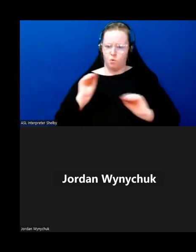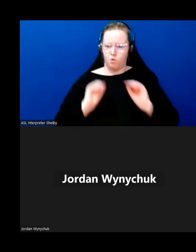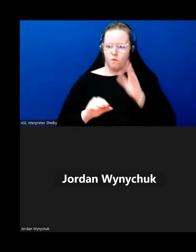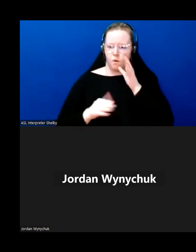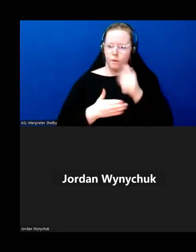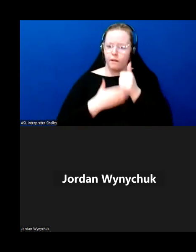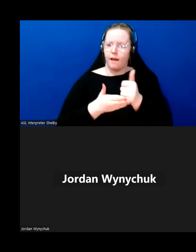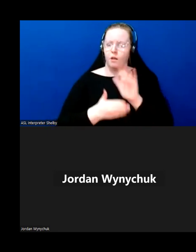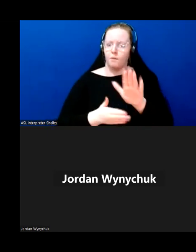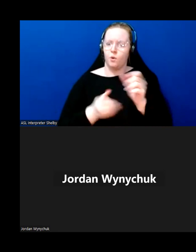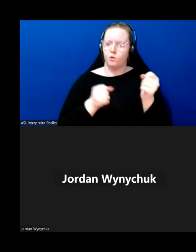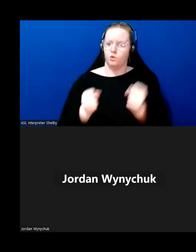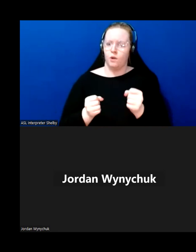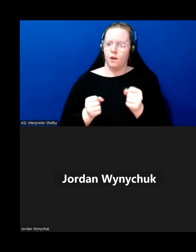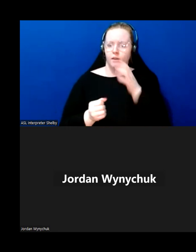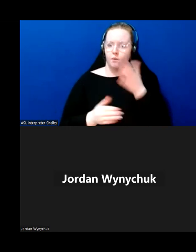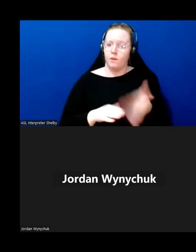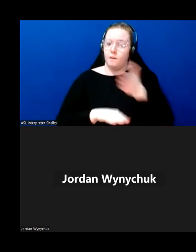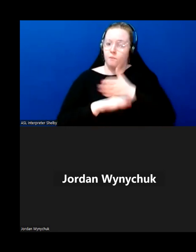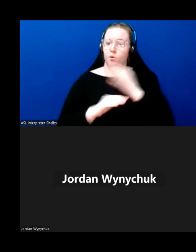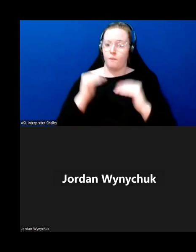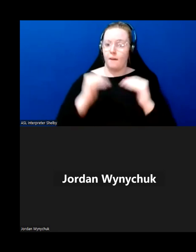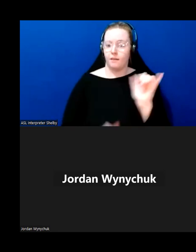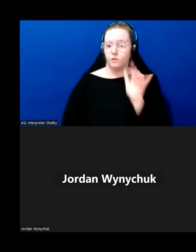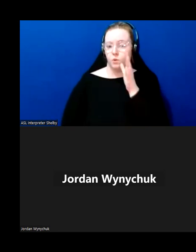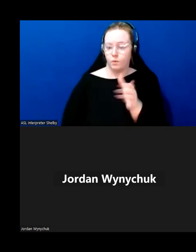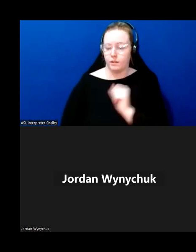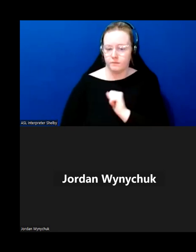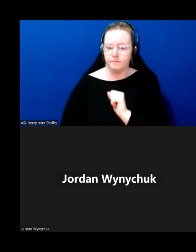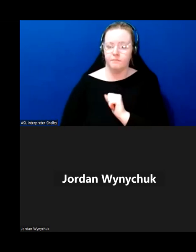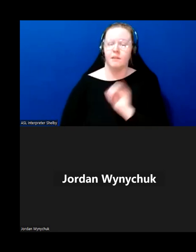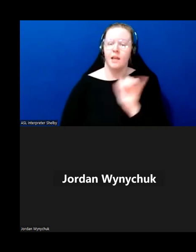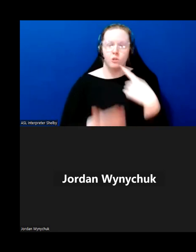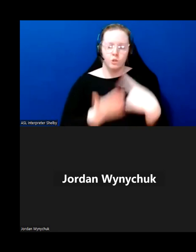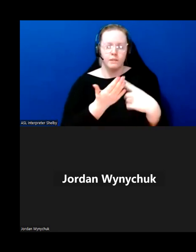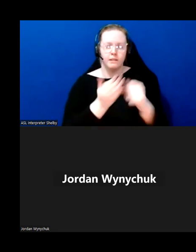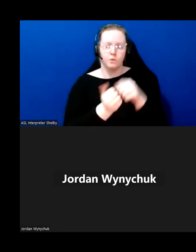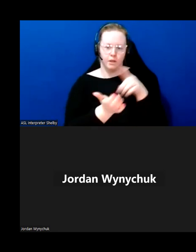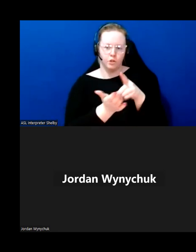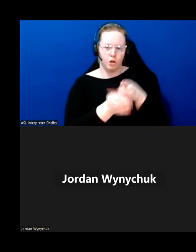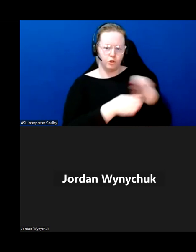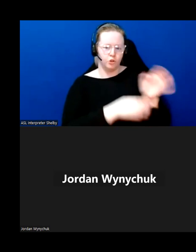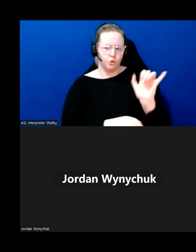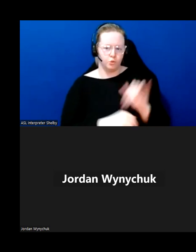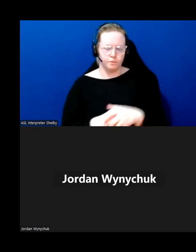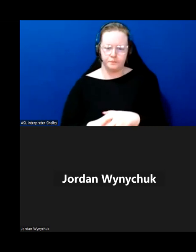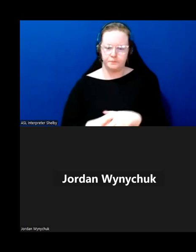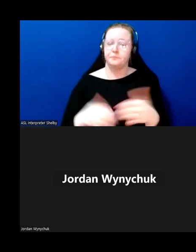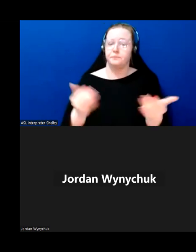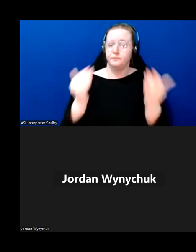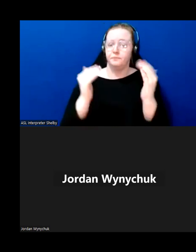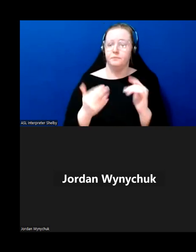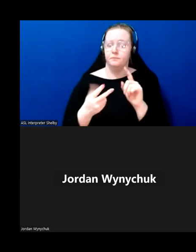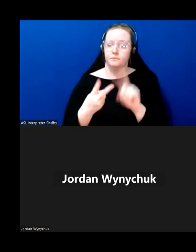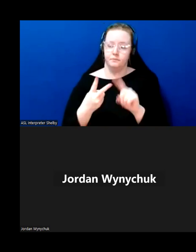core strength a bit uh and improve your balance and also talk to your to your professional uh next thing is is